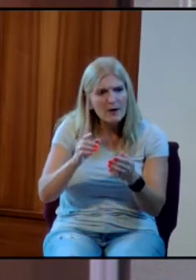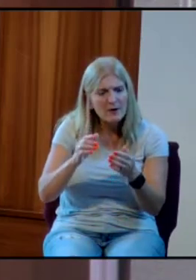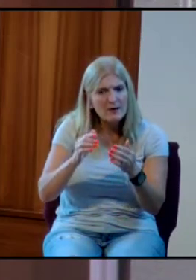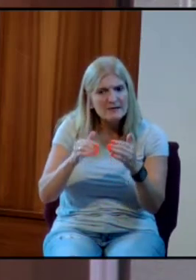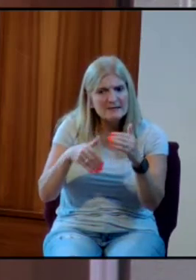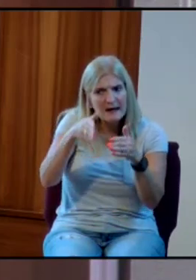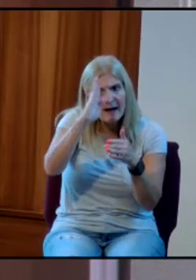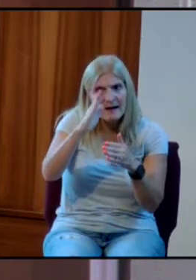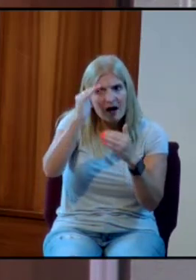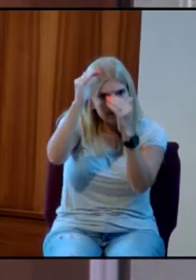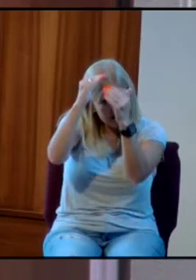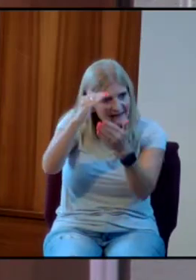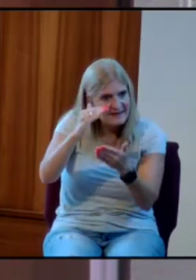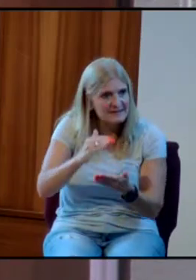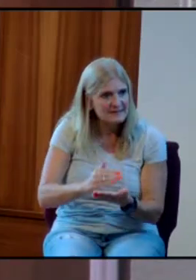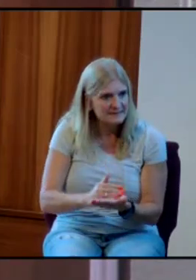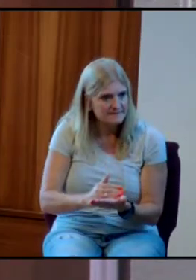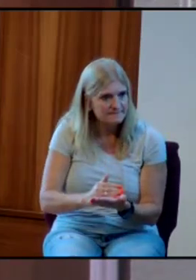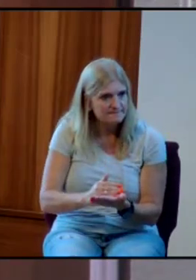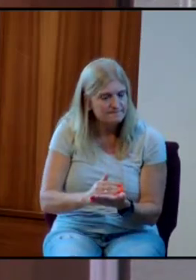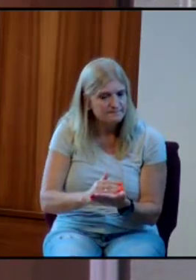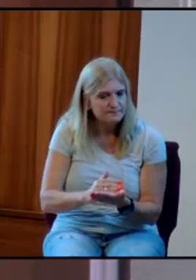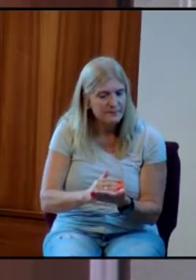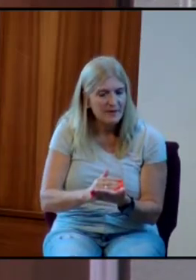This is the idea of true worship.